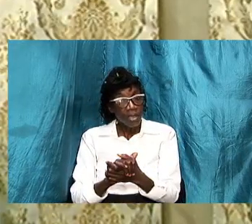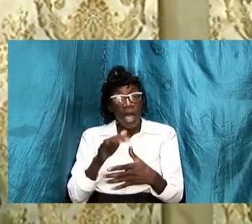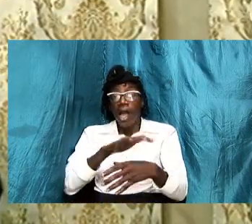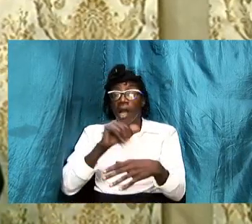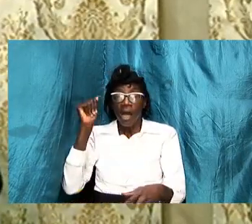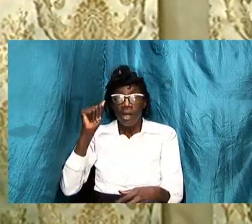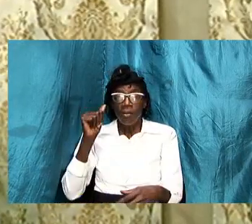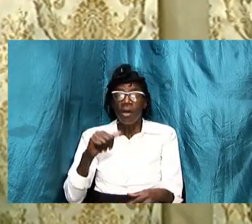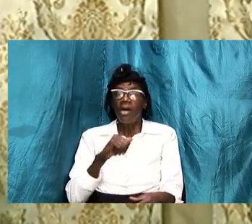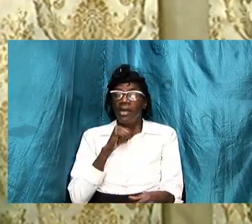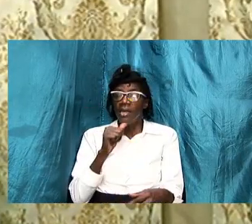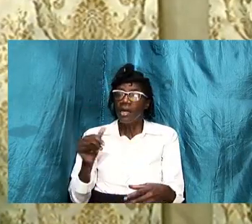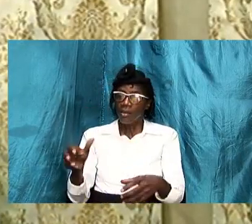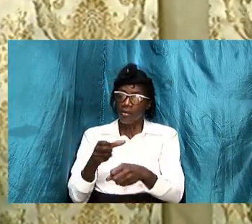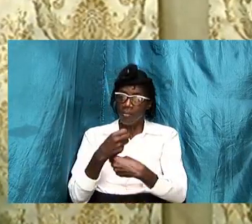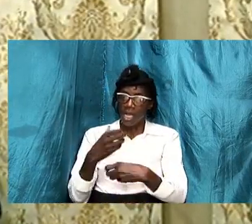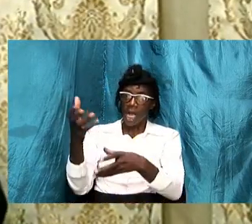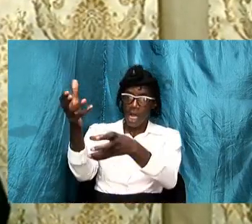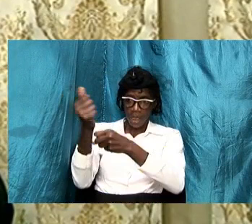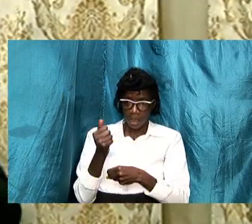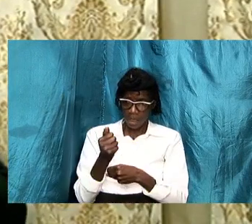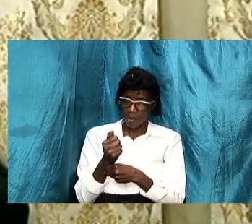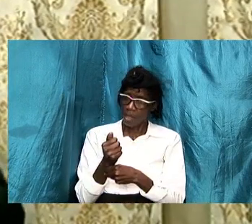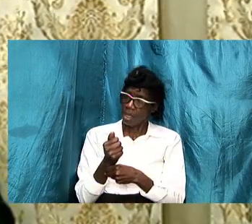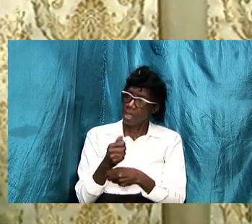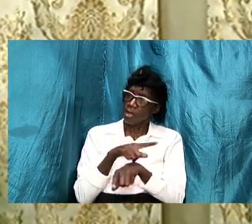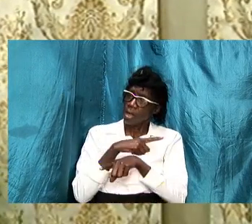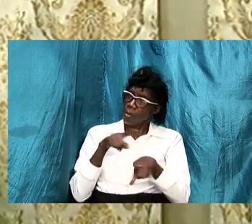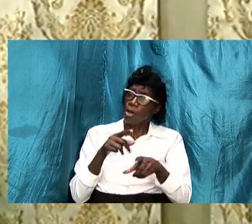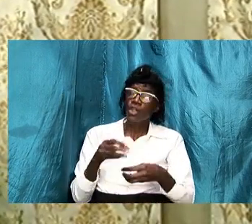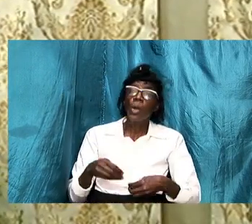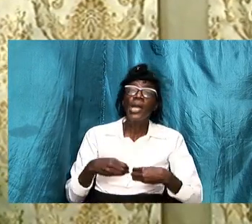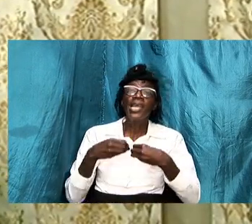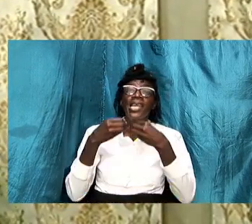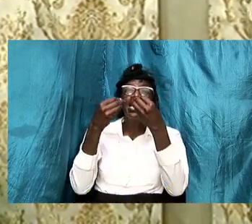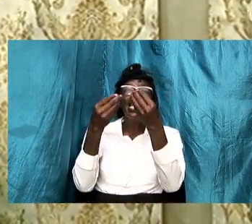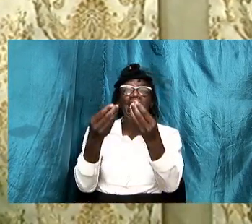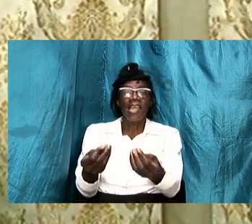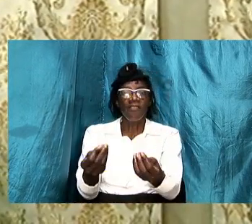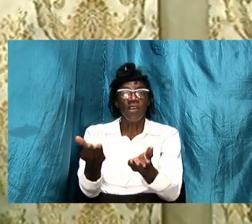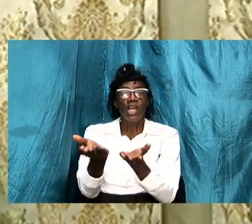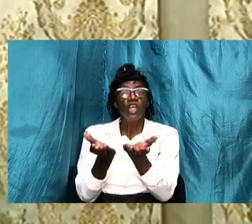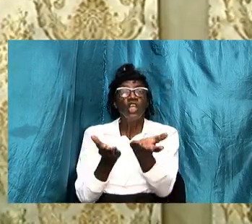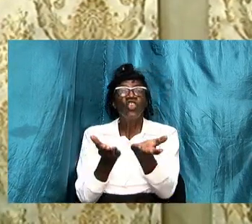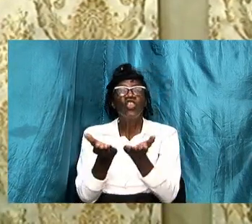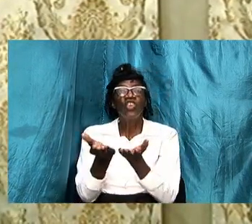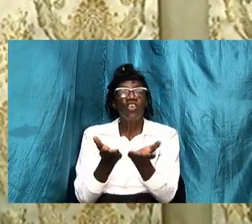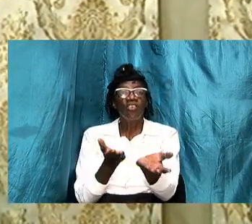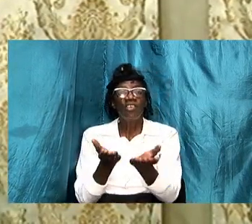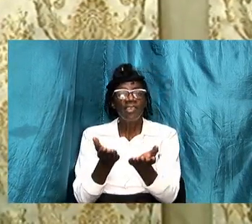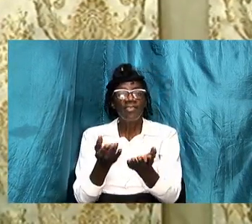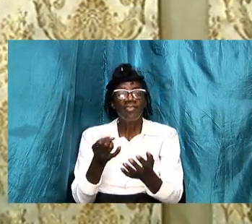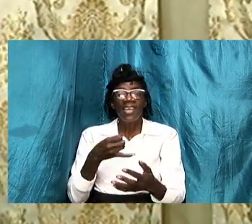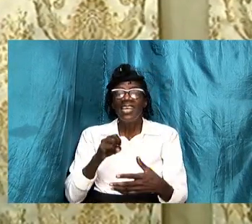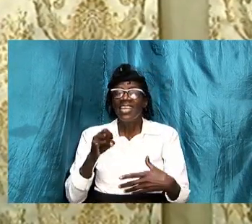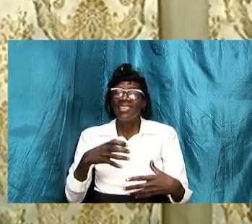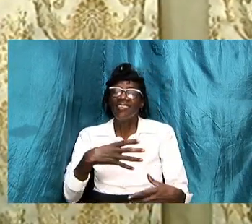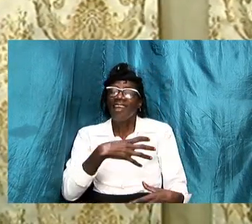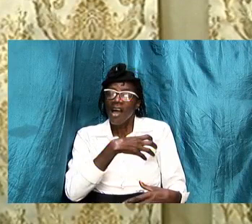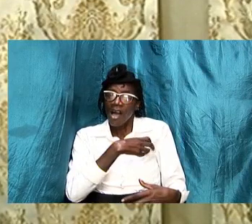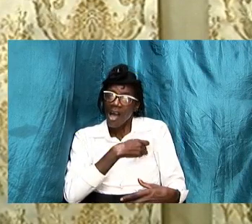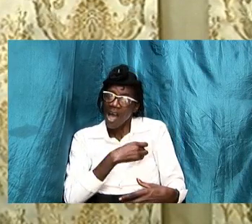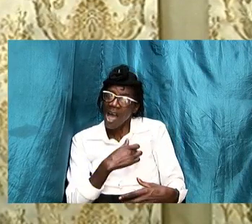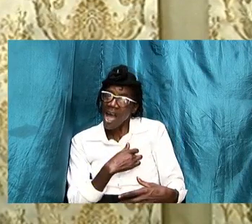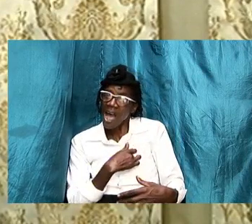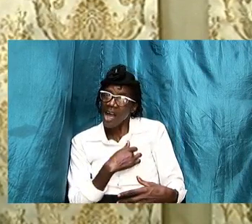not to make demands but to give service it is the heart of making